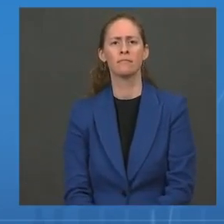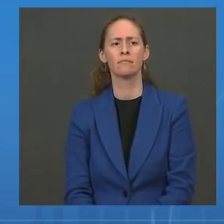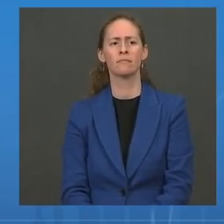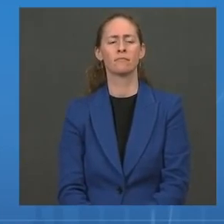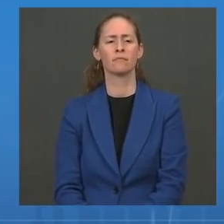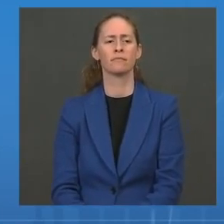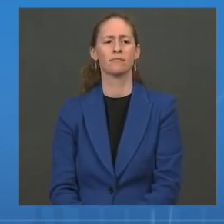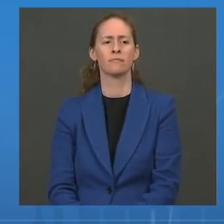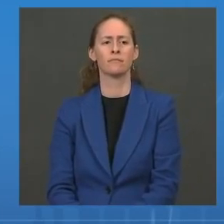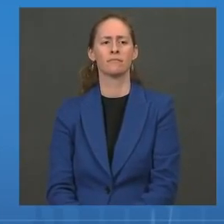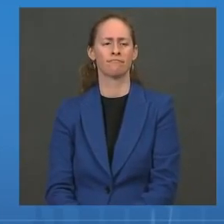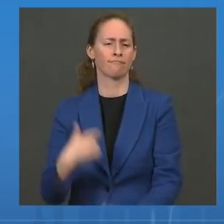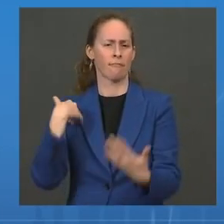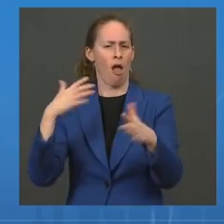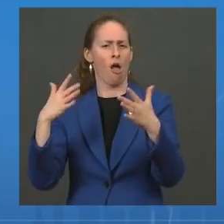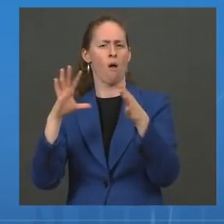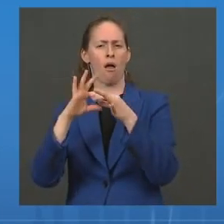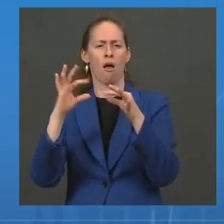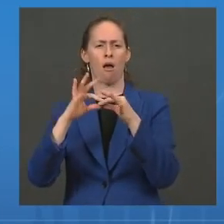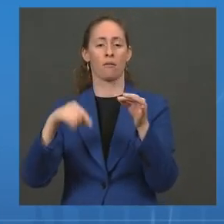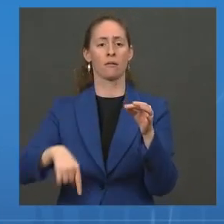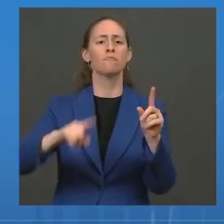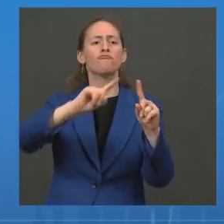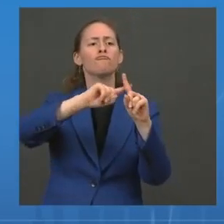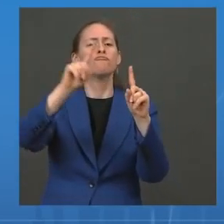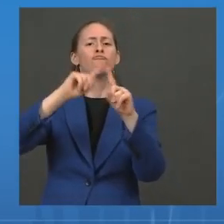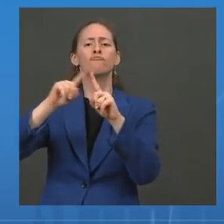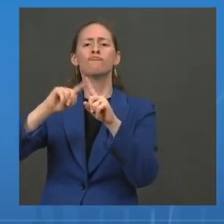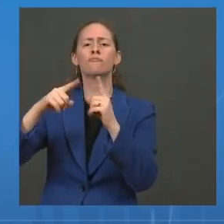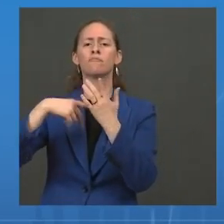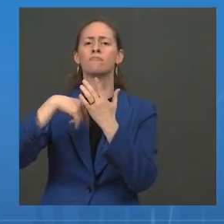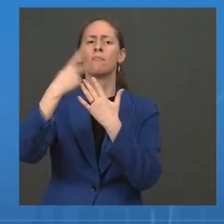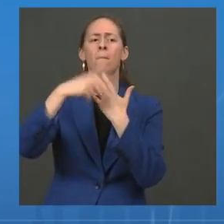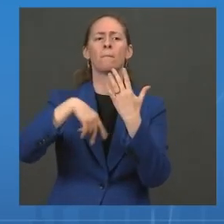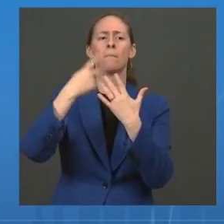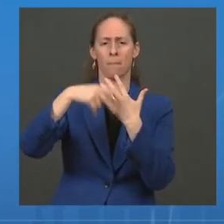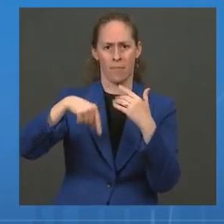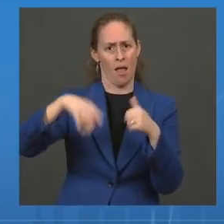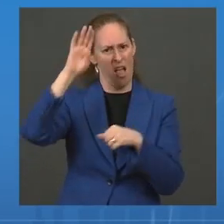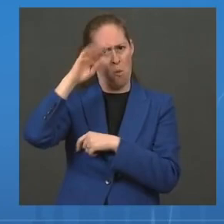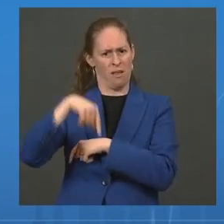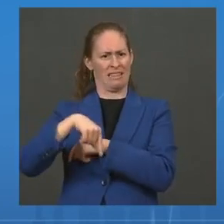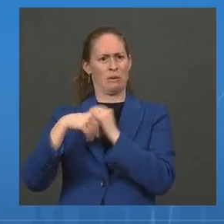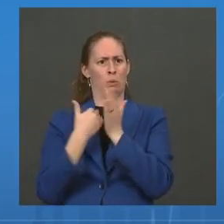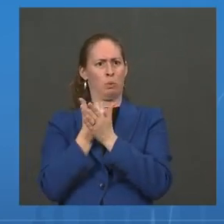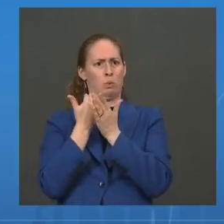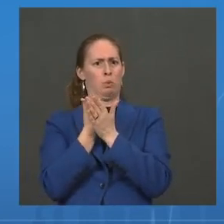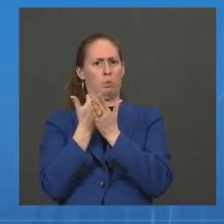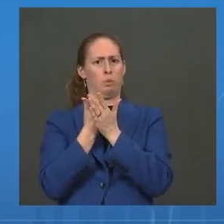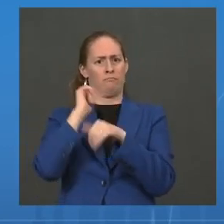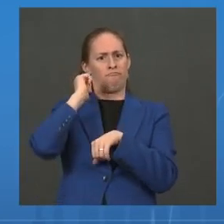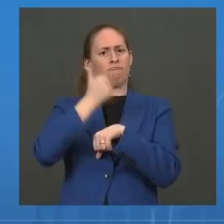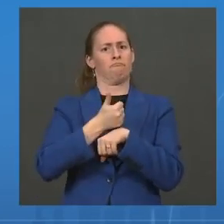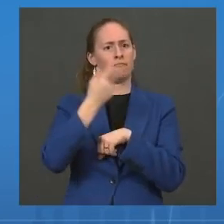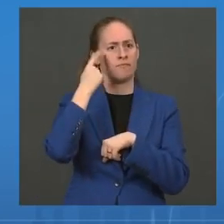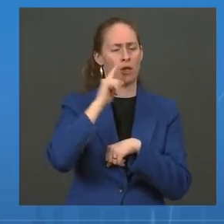several times, the program for kids 5 to 11 is a new program with new sites and